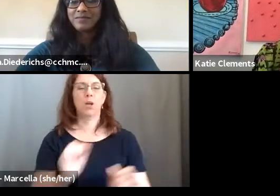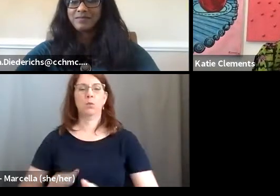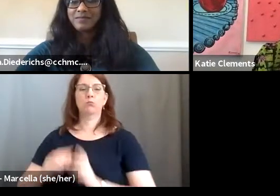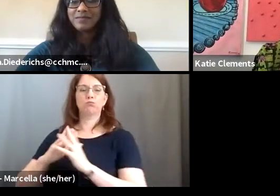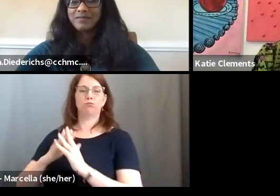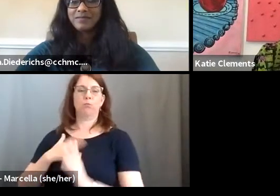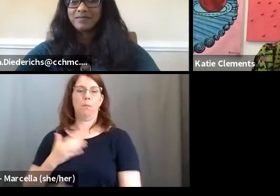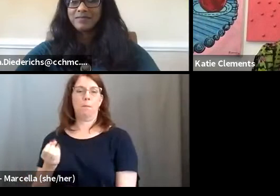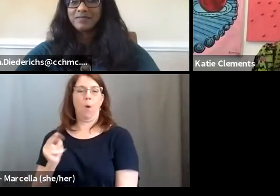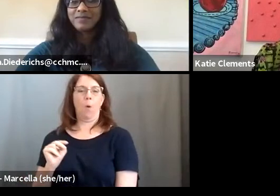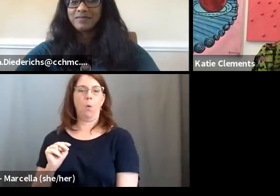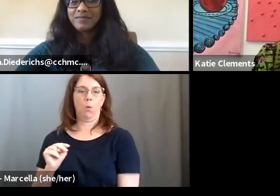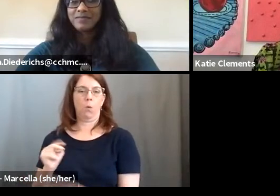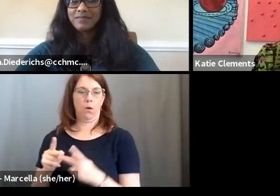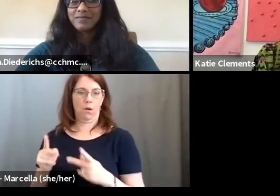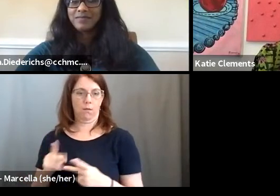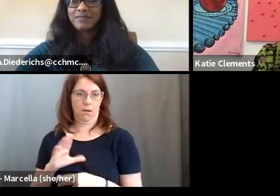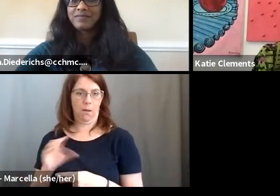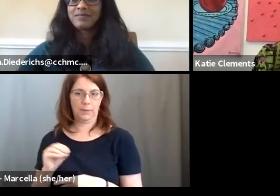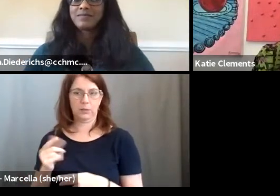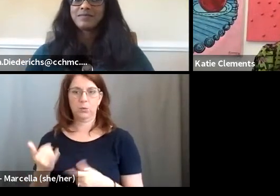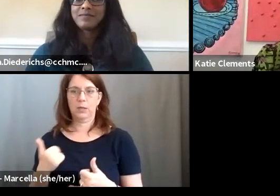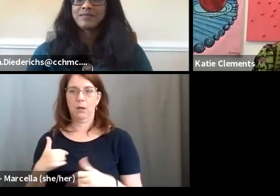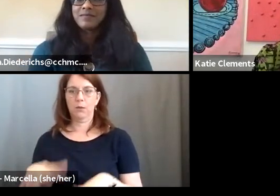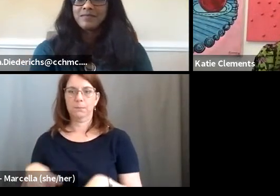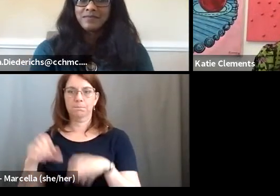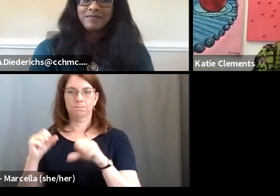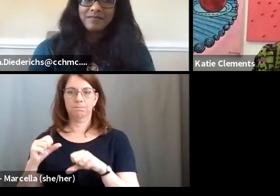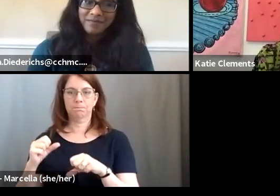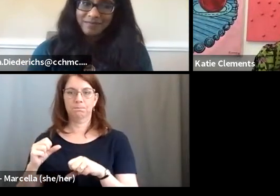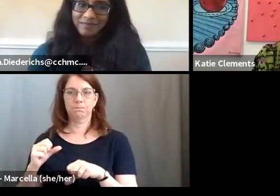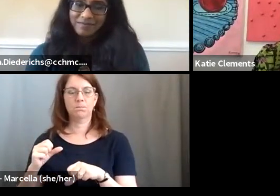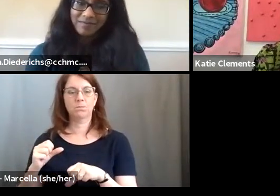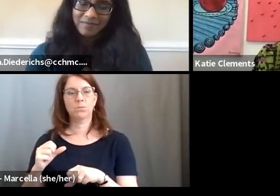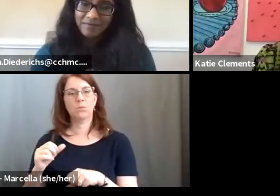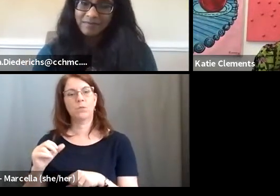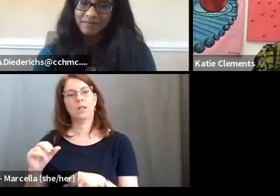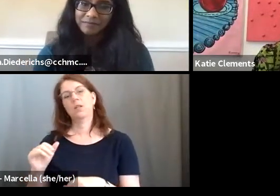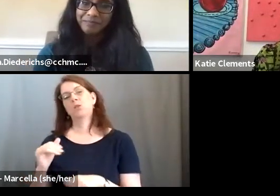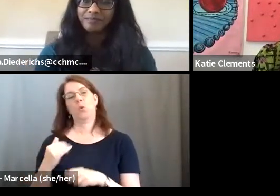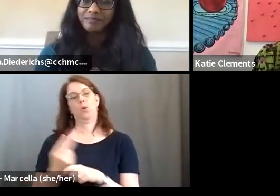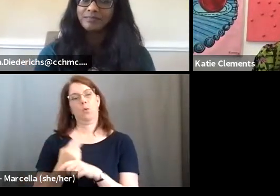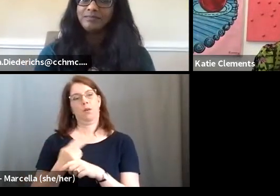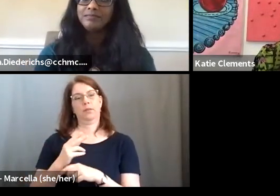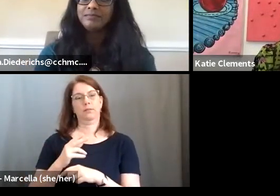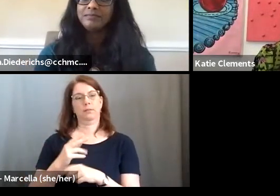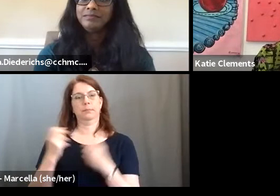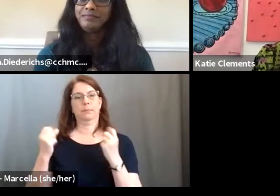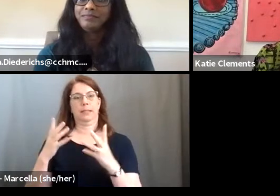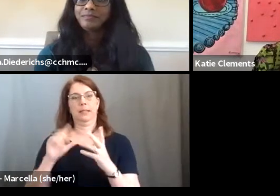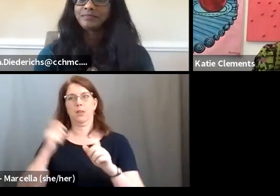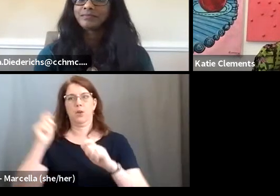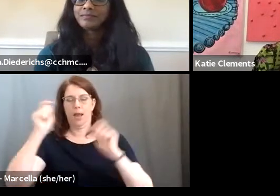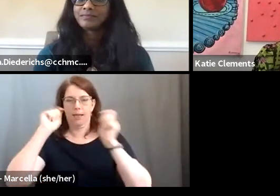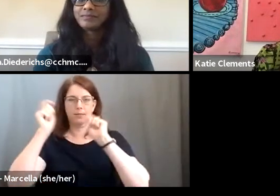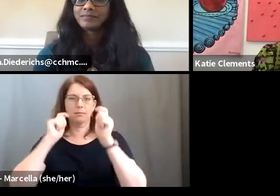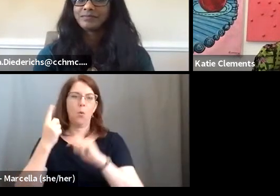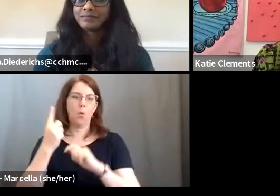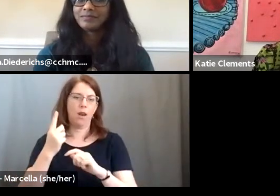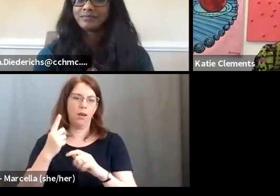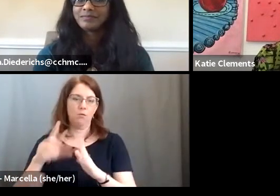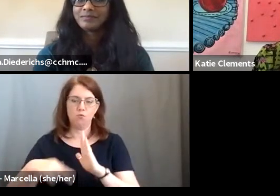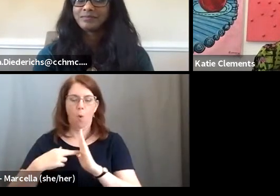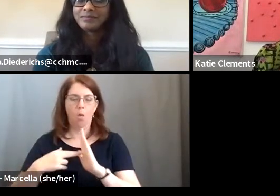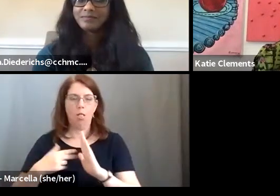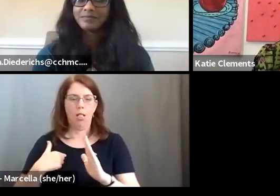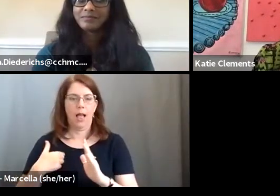kind of how I ended up taking on the role as creative director. You know, besides wearing 5000 other hats, that's pretty much one of the roles that I that